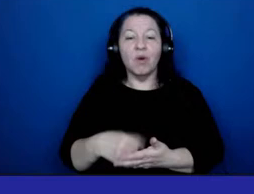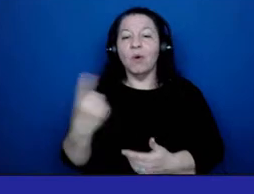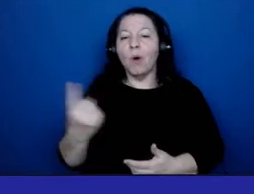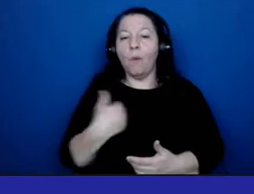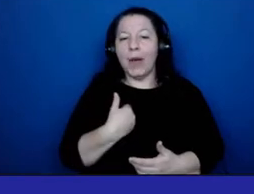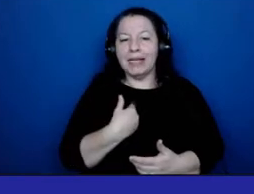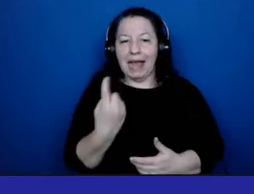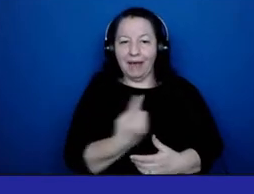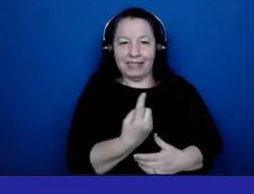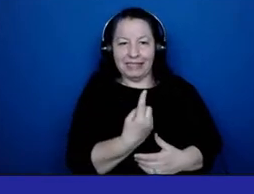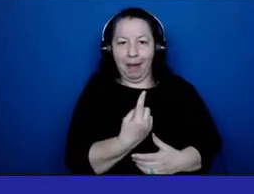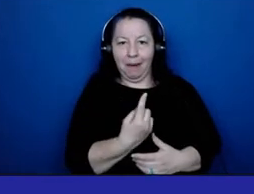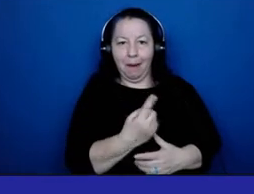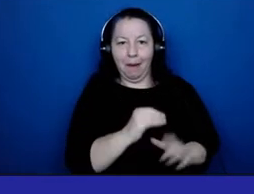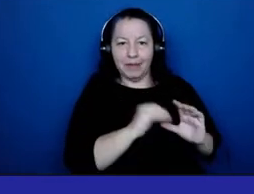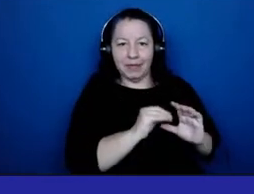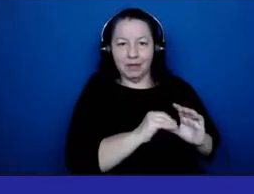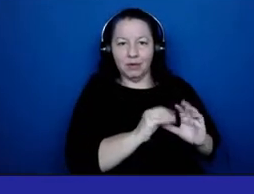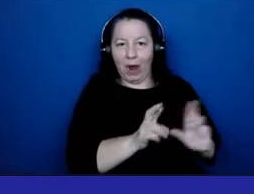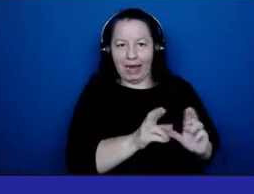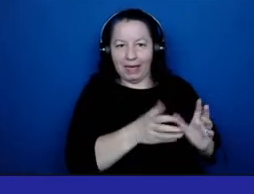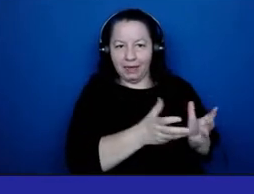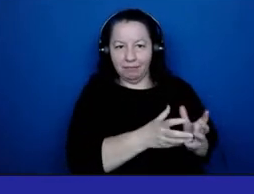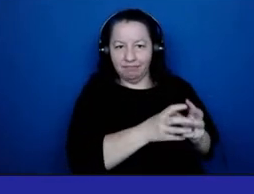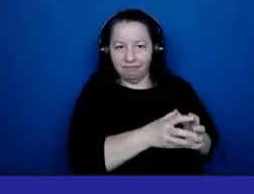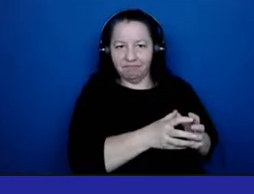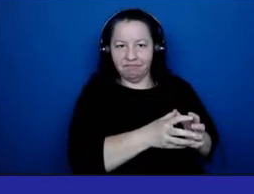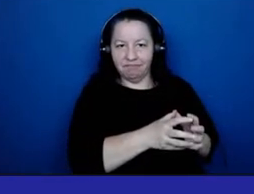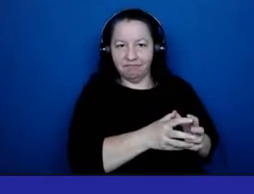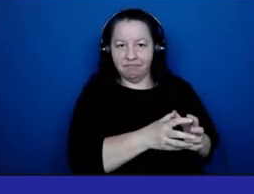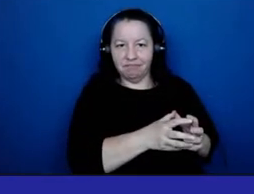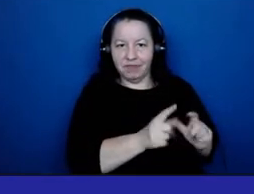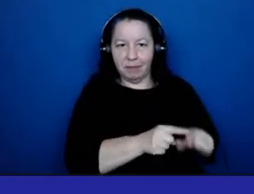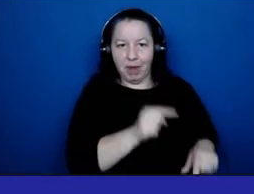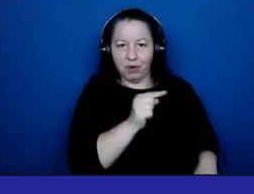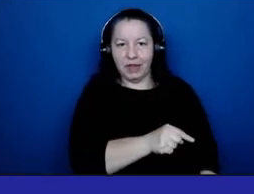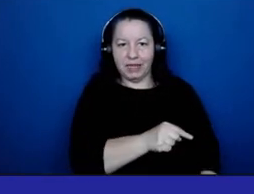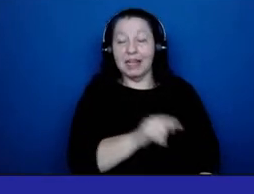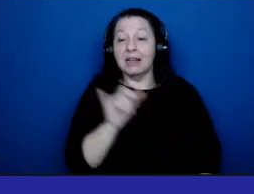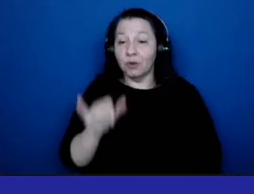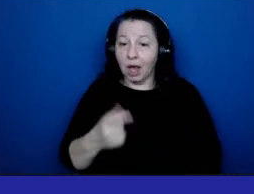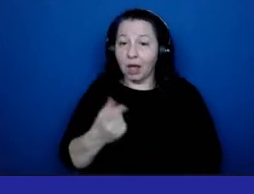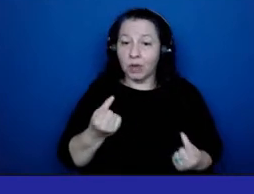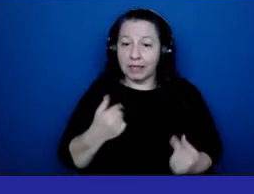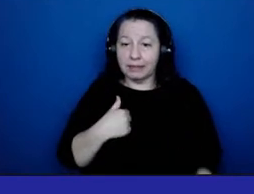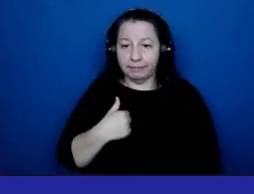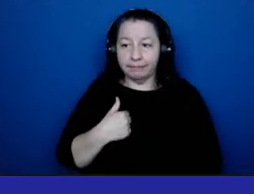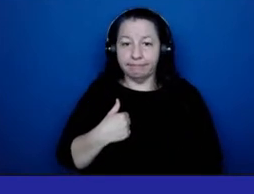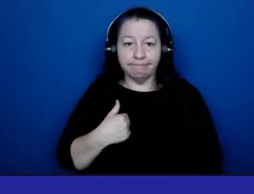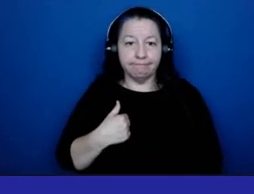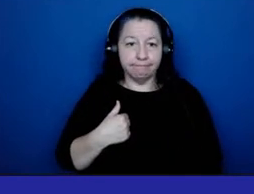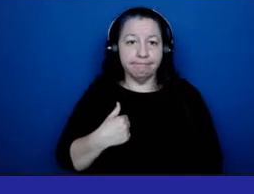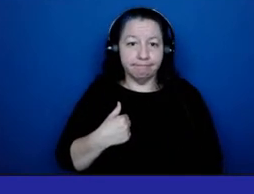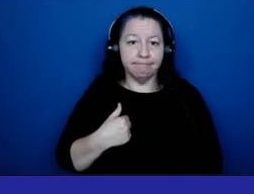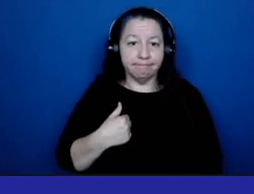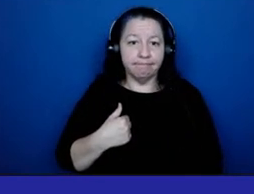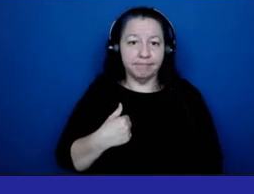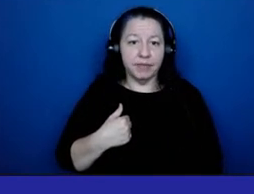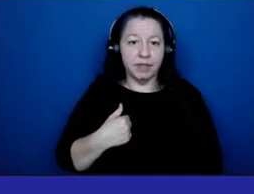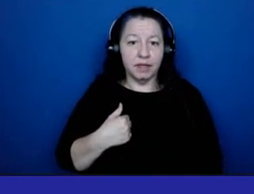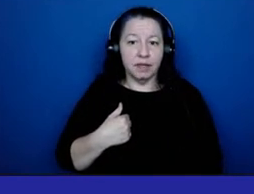have something put on your side. And this is what I did. You know,